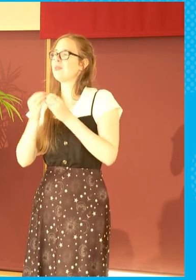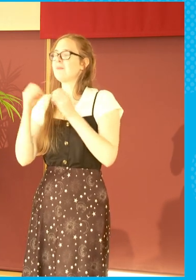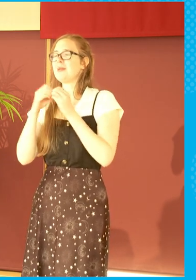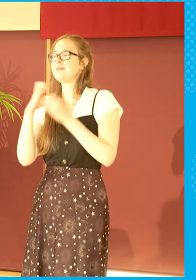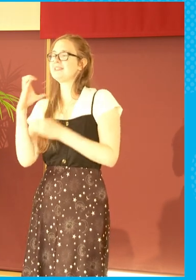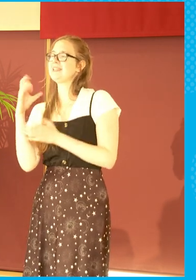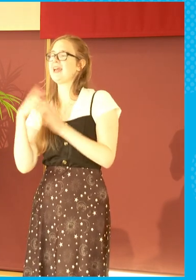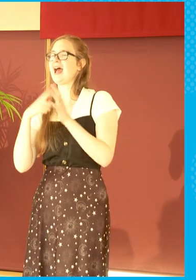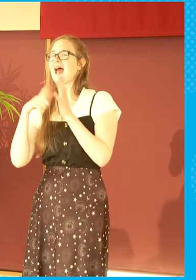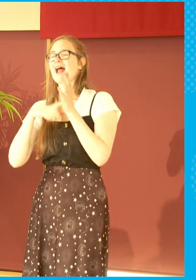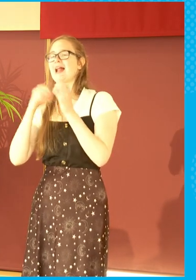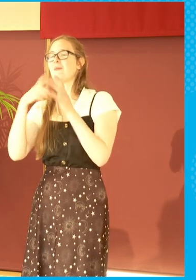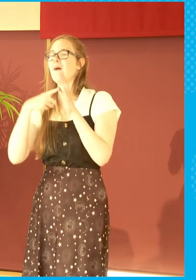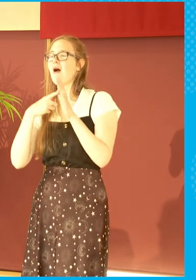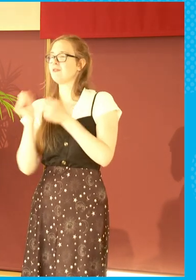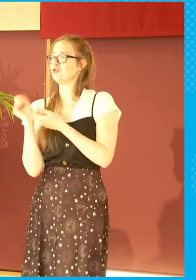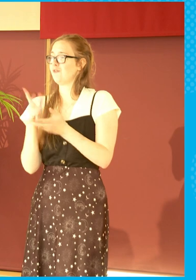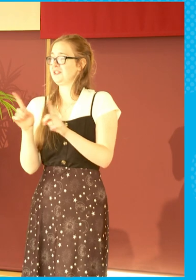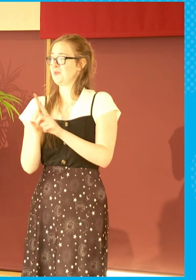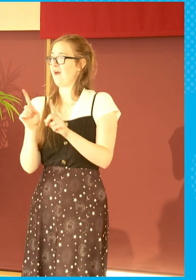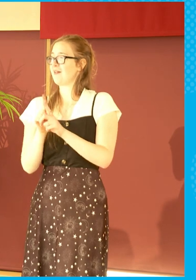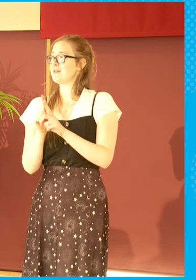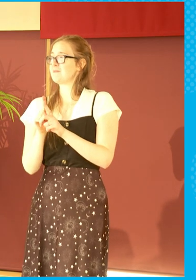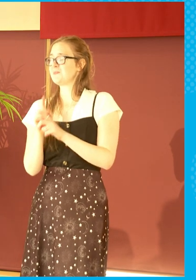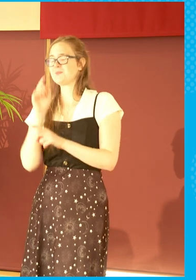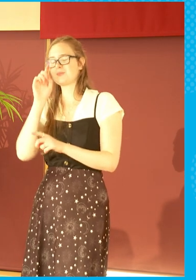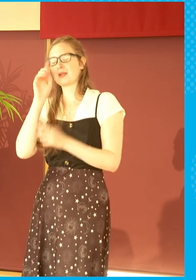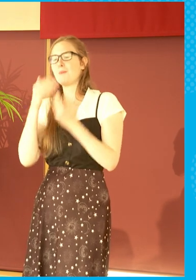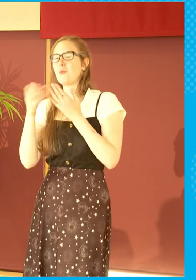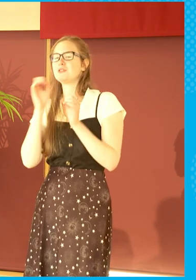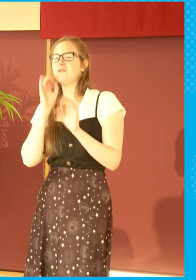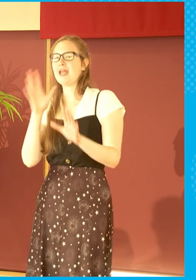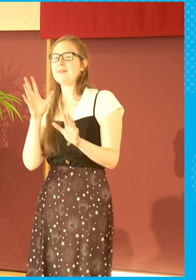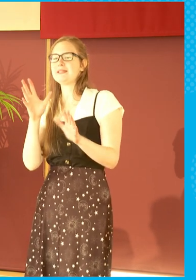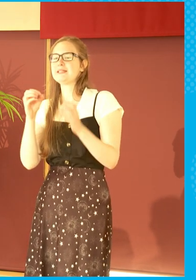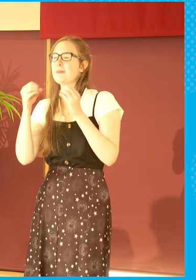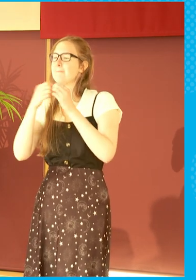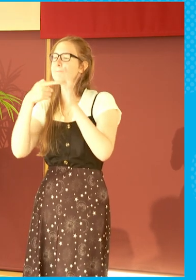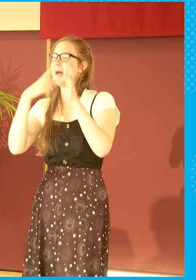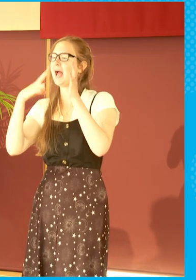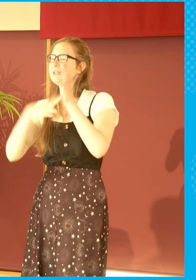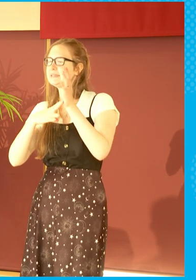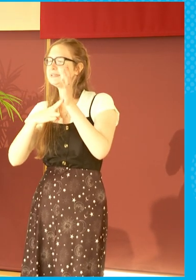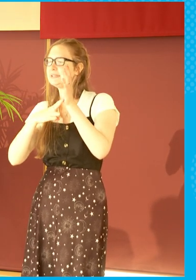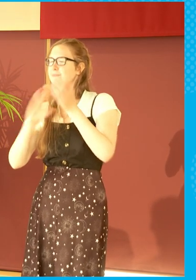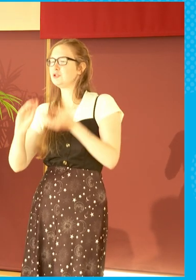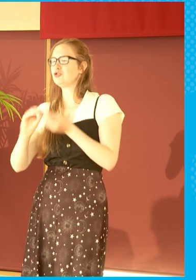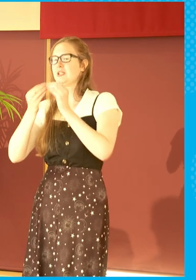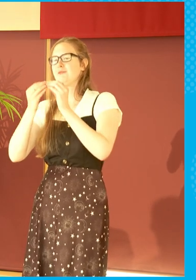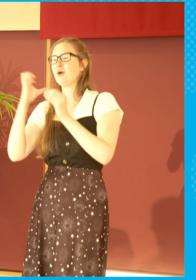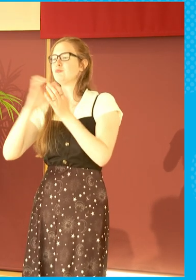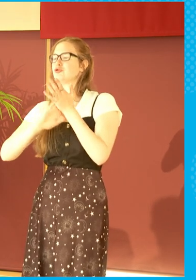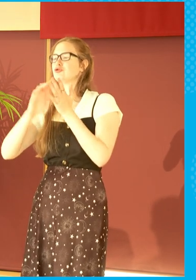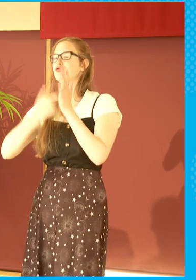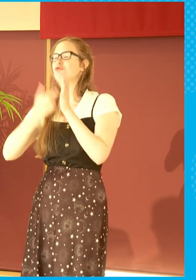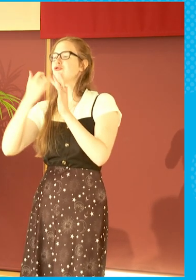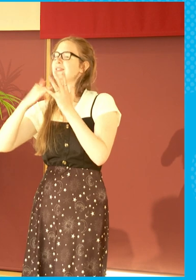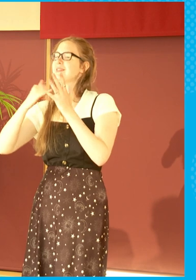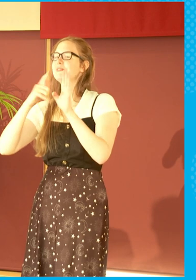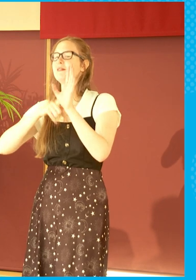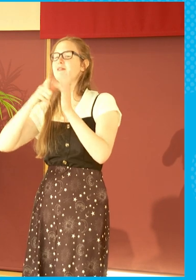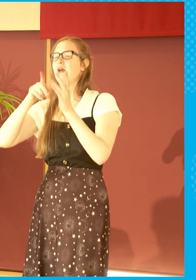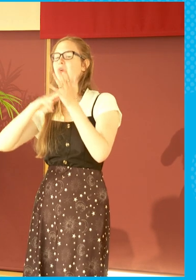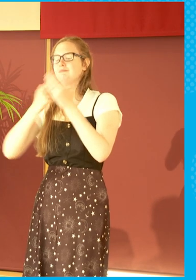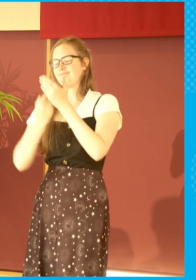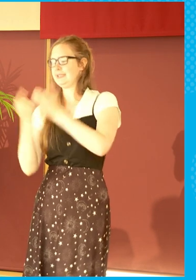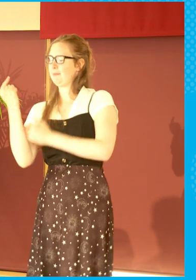service. The most famous one is probably Bannon, which was made by Chris Young, an independent filmmaker. Chris